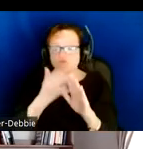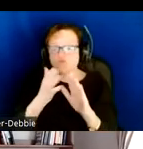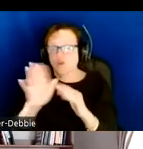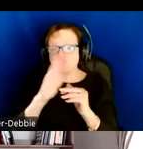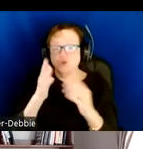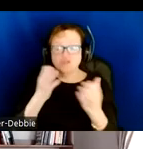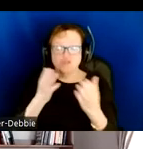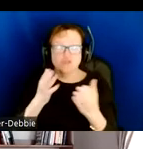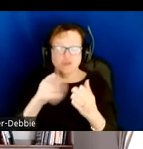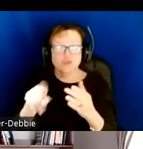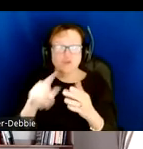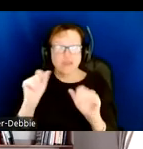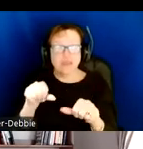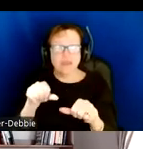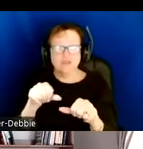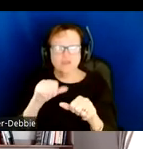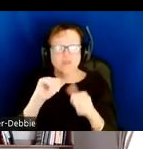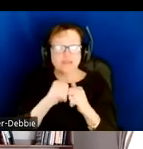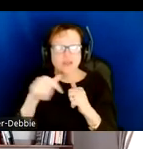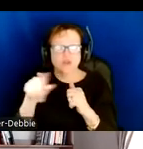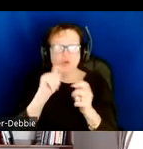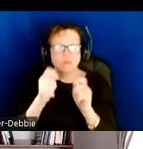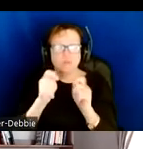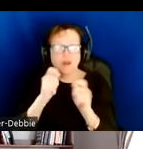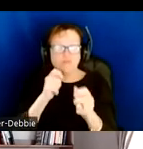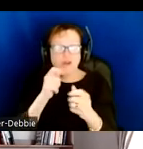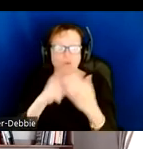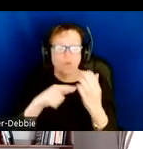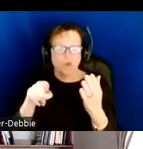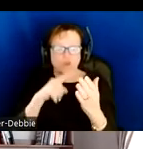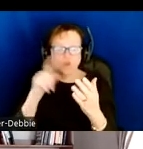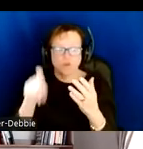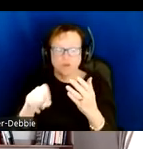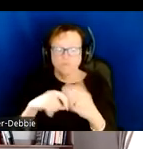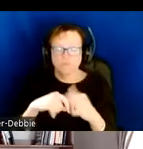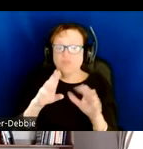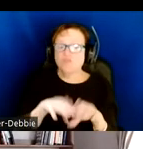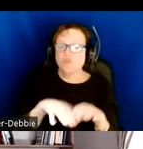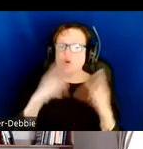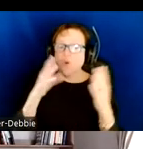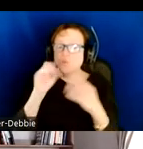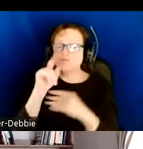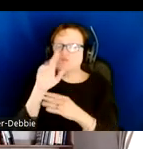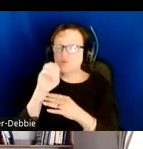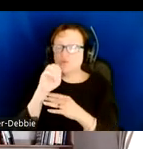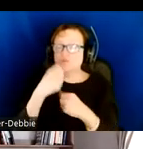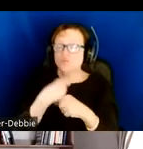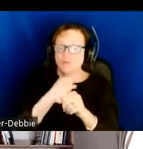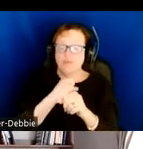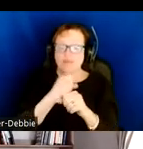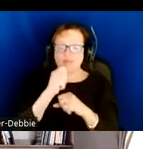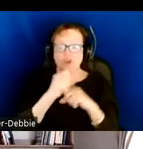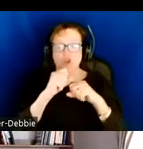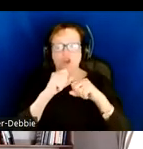So that's how you can deeply modify it. But in addition to the open source aspect, we also made the architecture extensible,